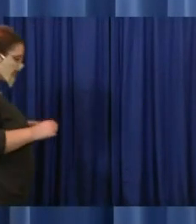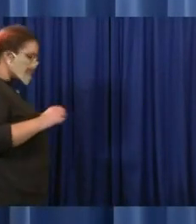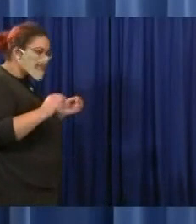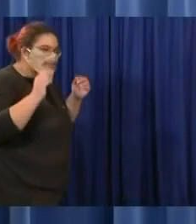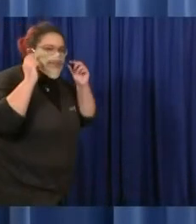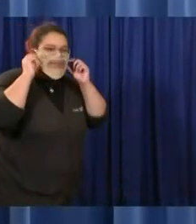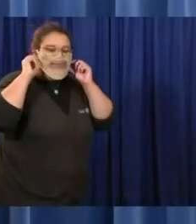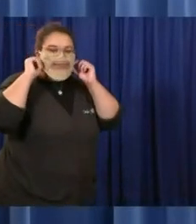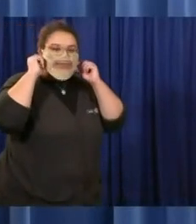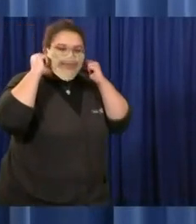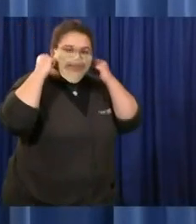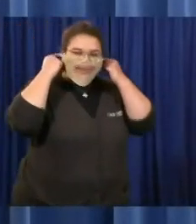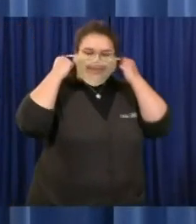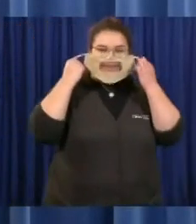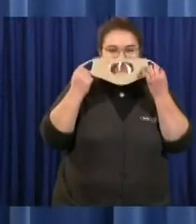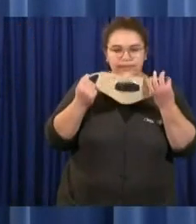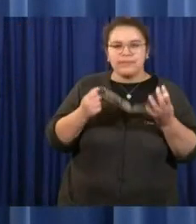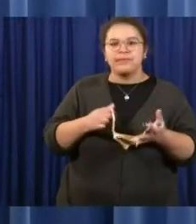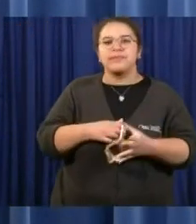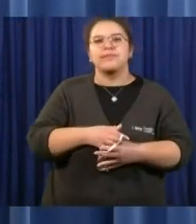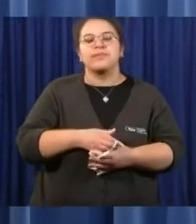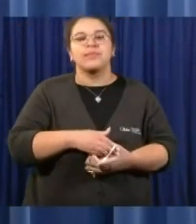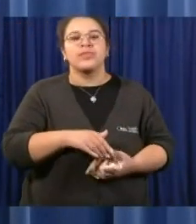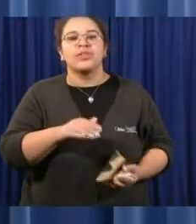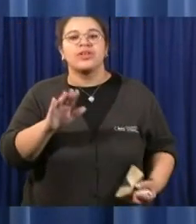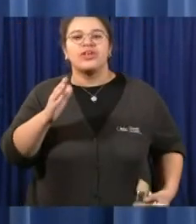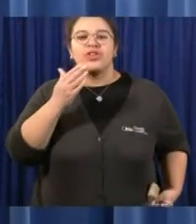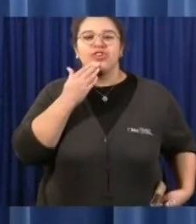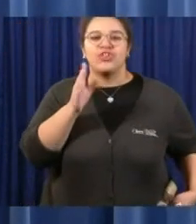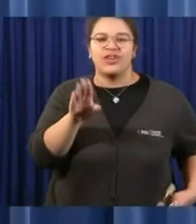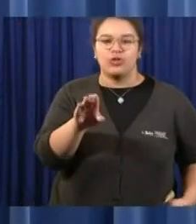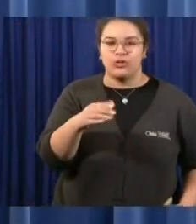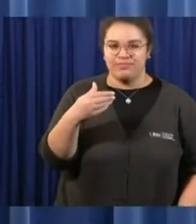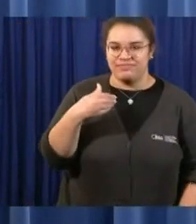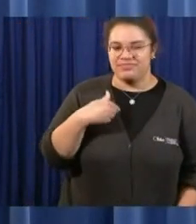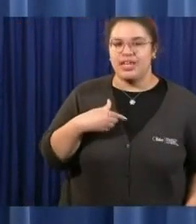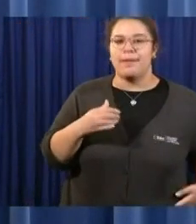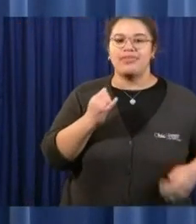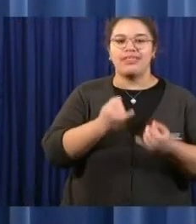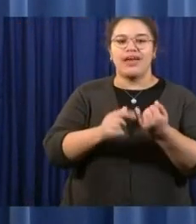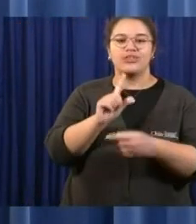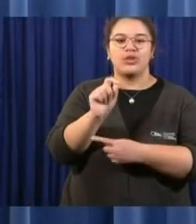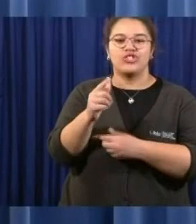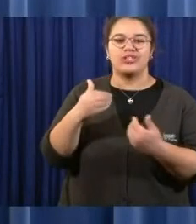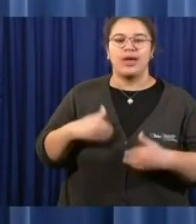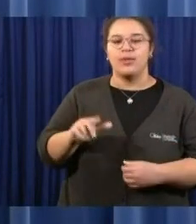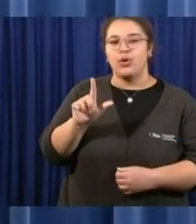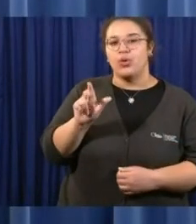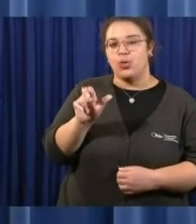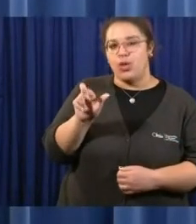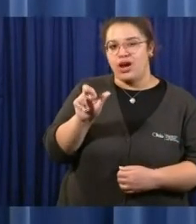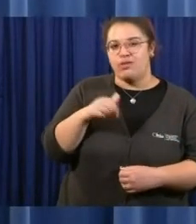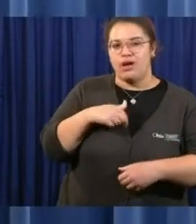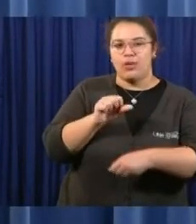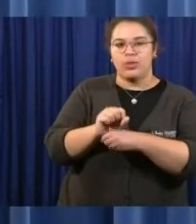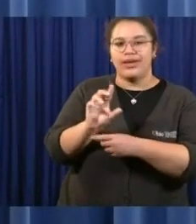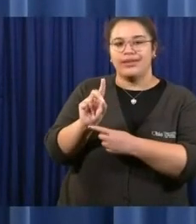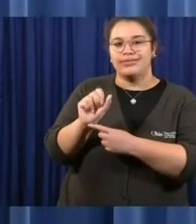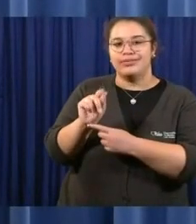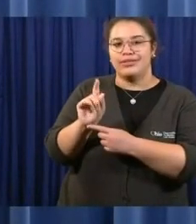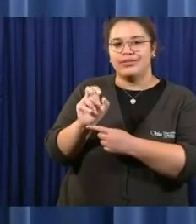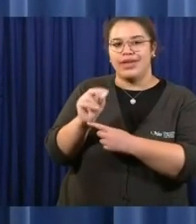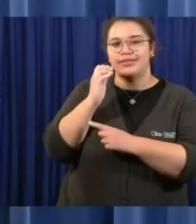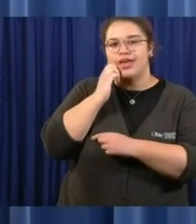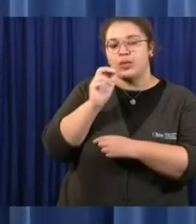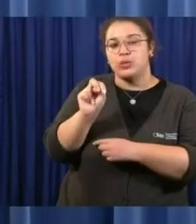Good afternoon, Governor. It's Laura Bischoff, Dayton Daily News. I'm last question for the day. Um, I was wondering if you could provide some details on